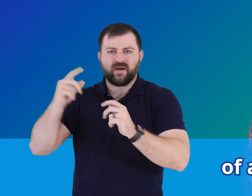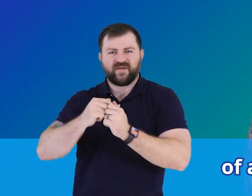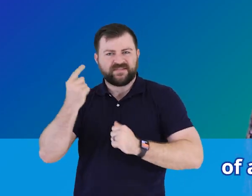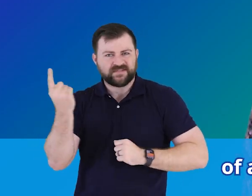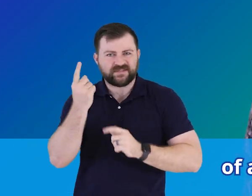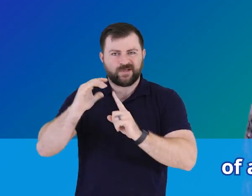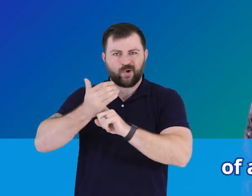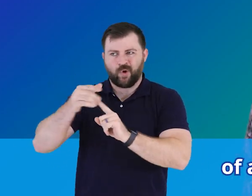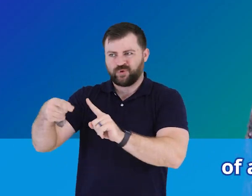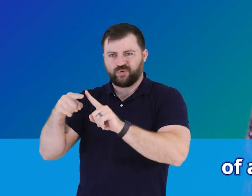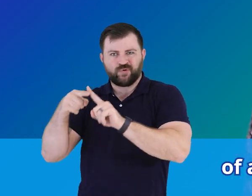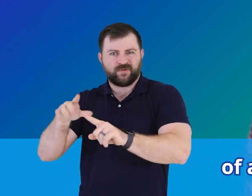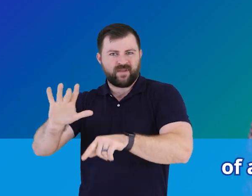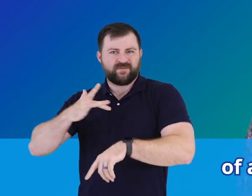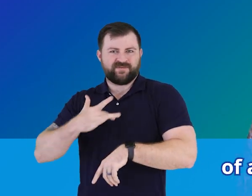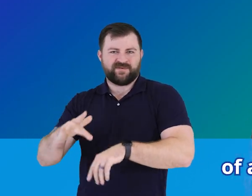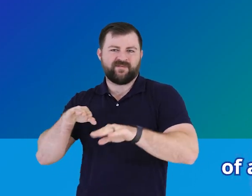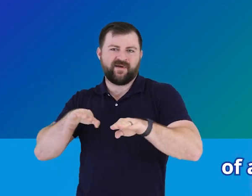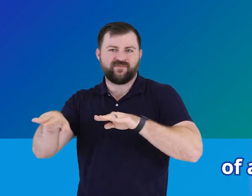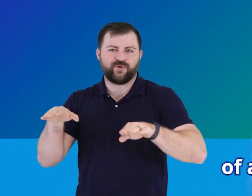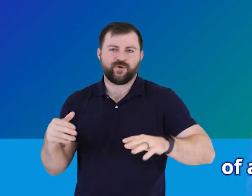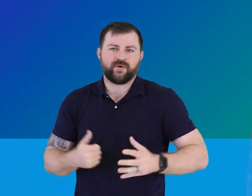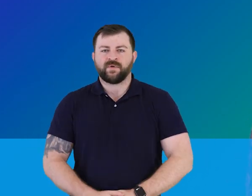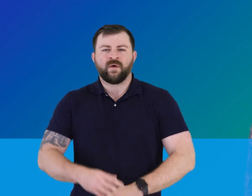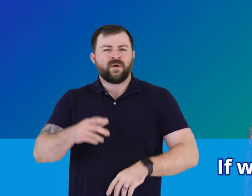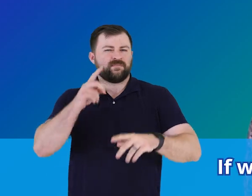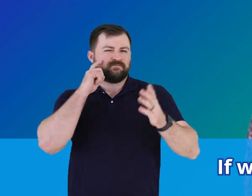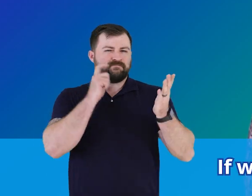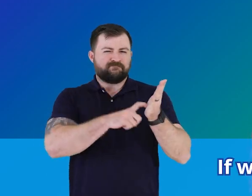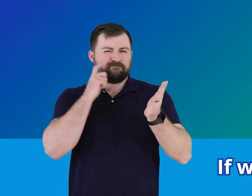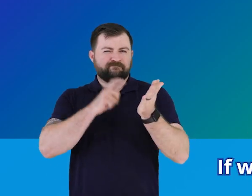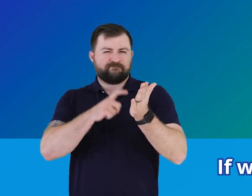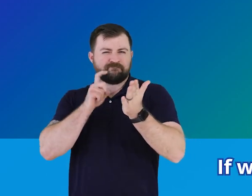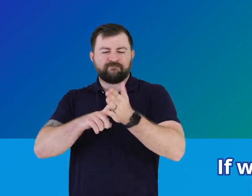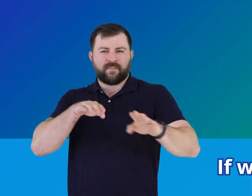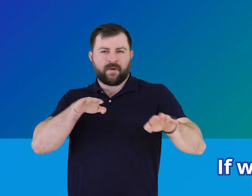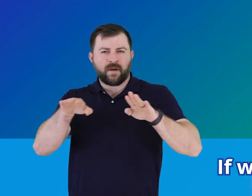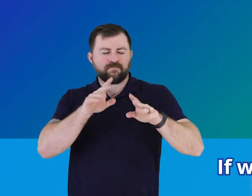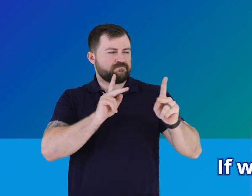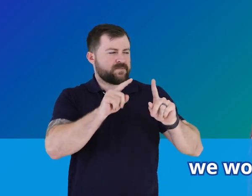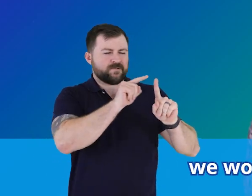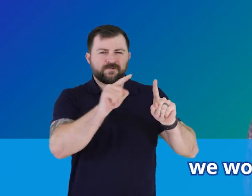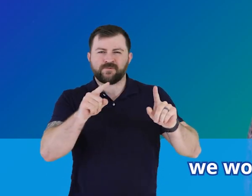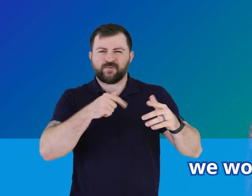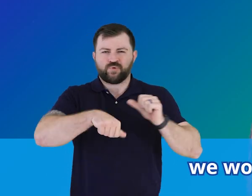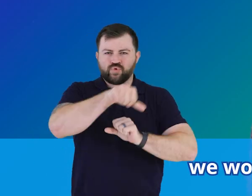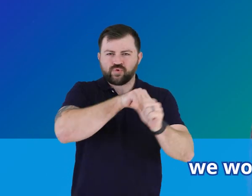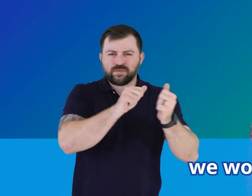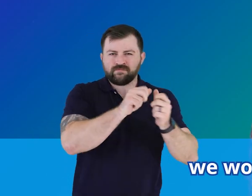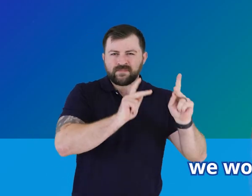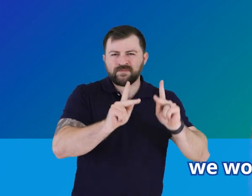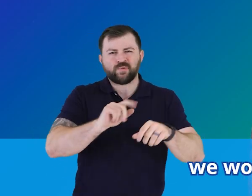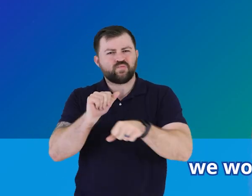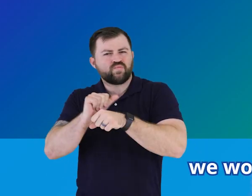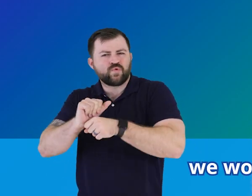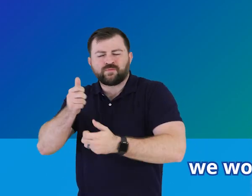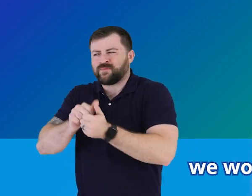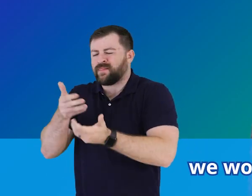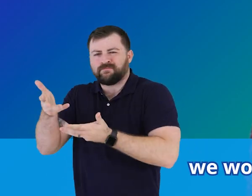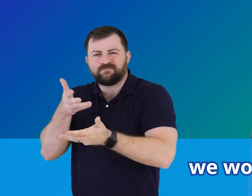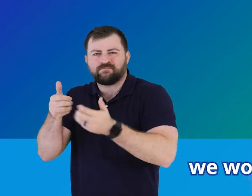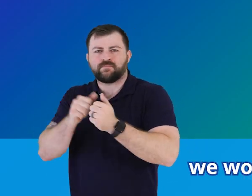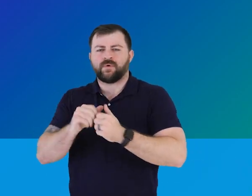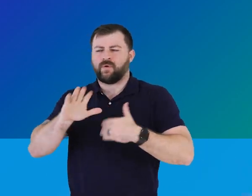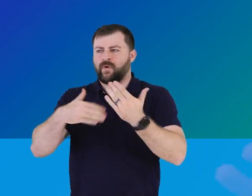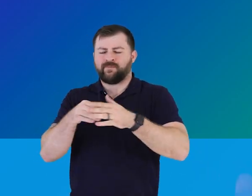of a single culture bound behavior. If we're seeing behaviors in persons we work with or socialize with,